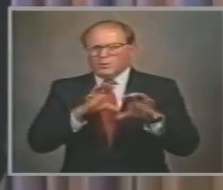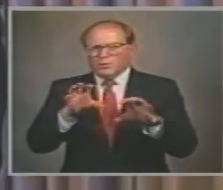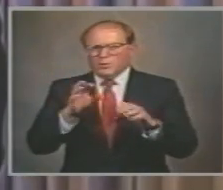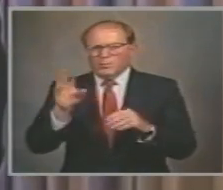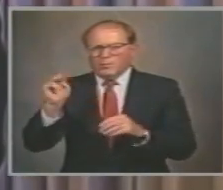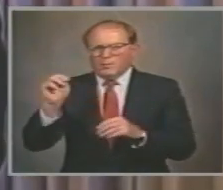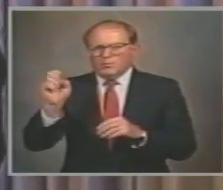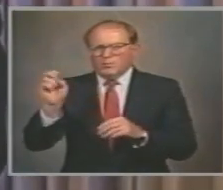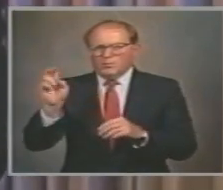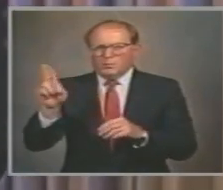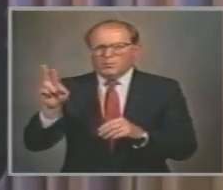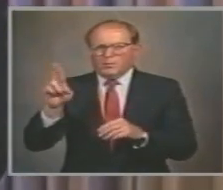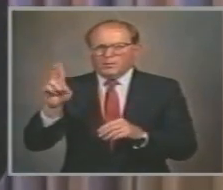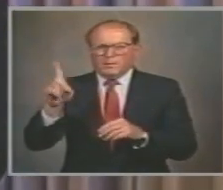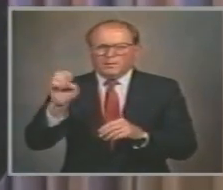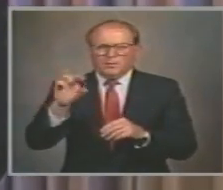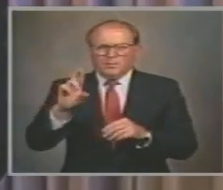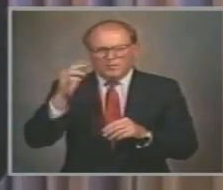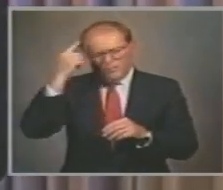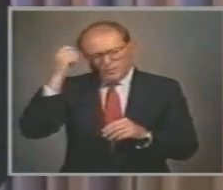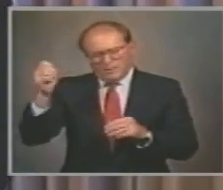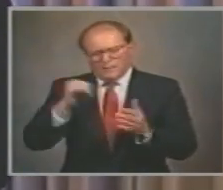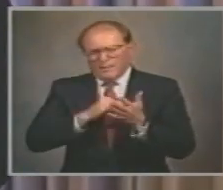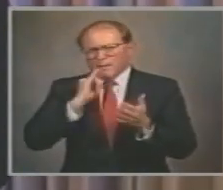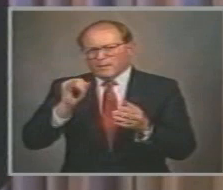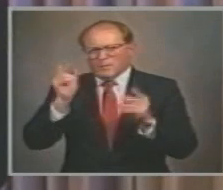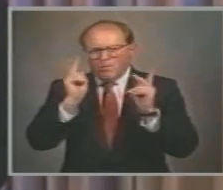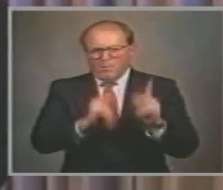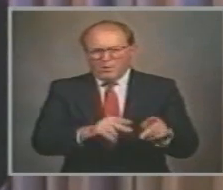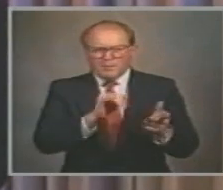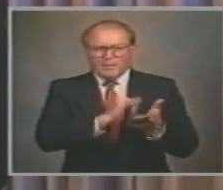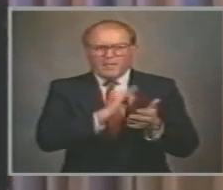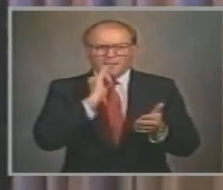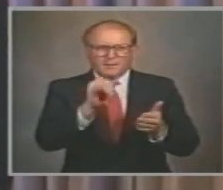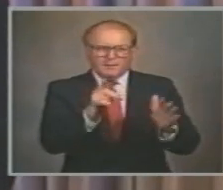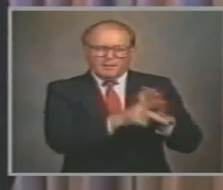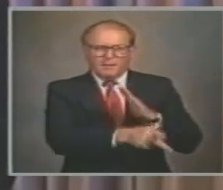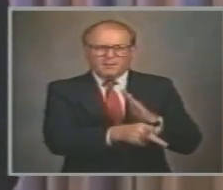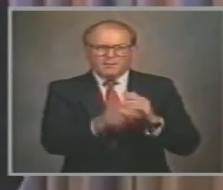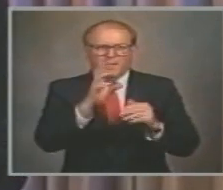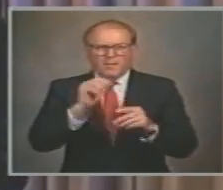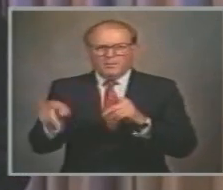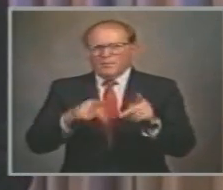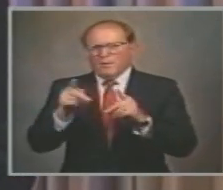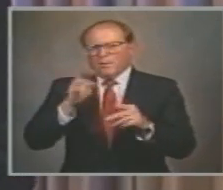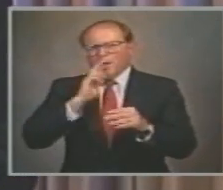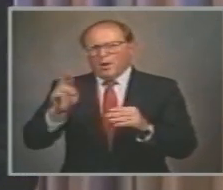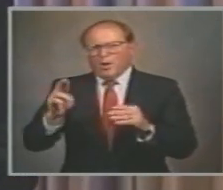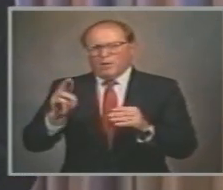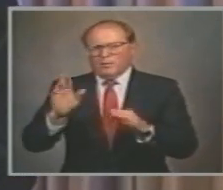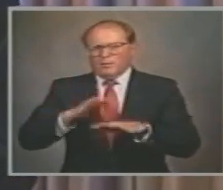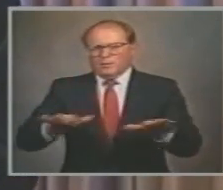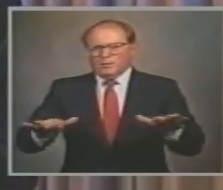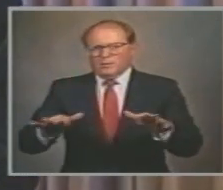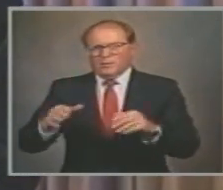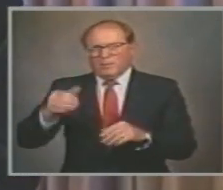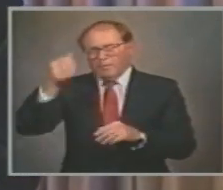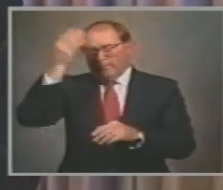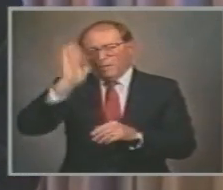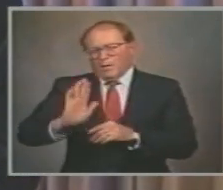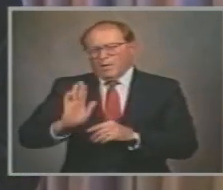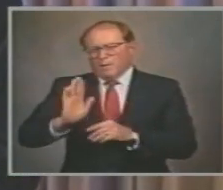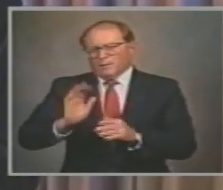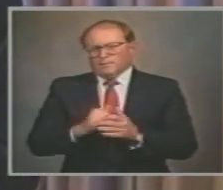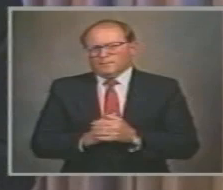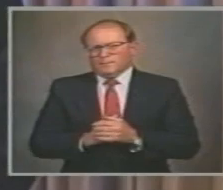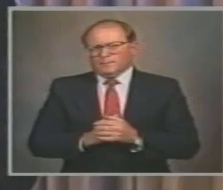a person Who is slain And people Are the offspring of God God Acts 17, 28,